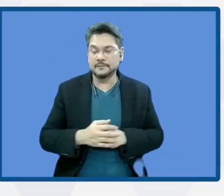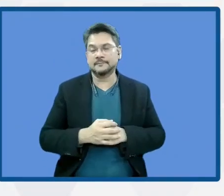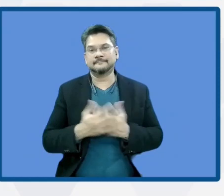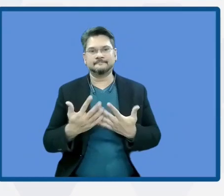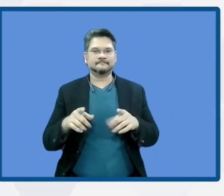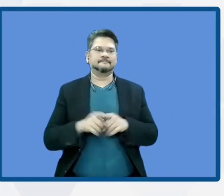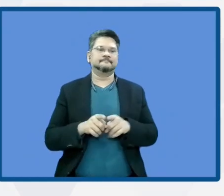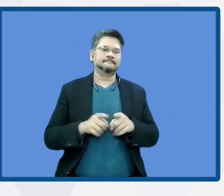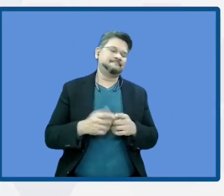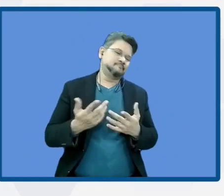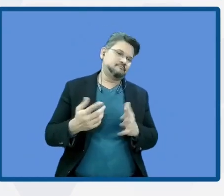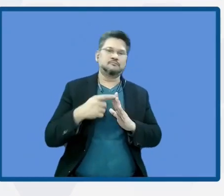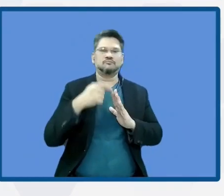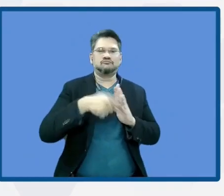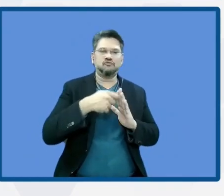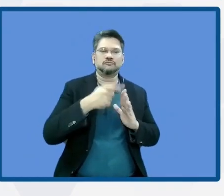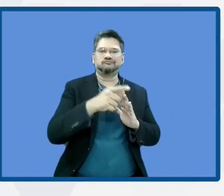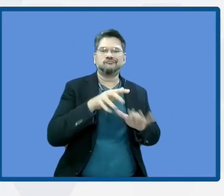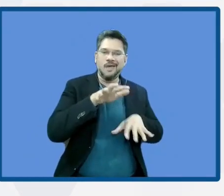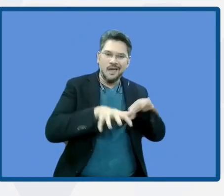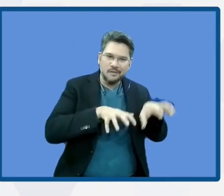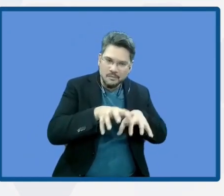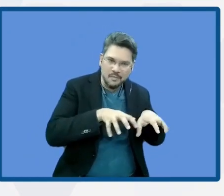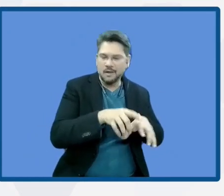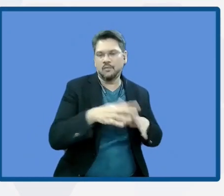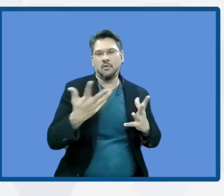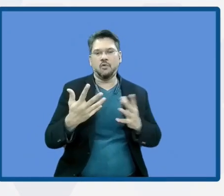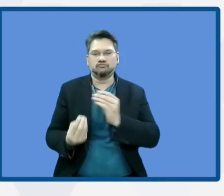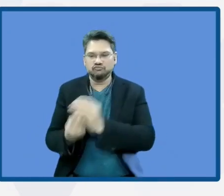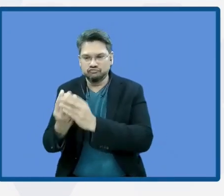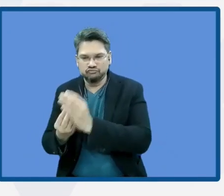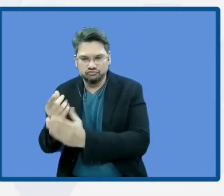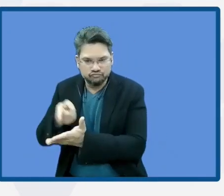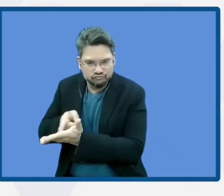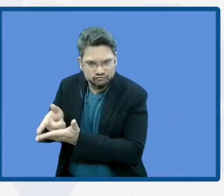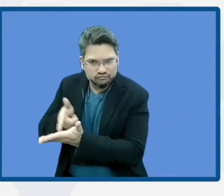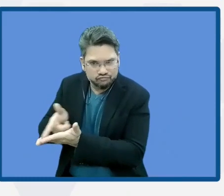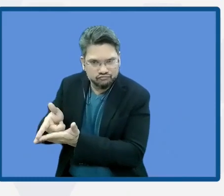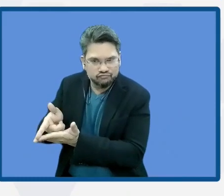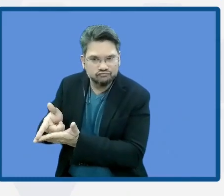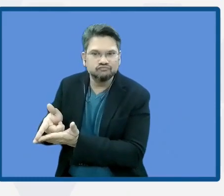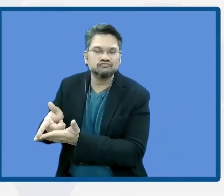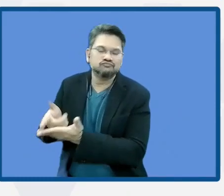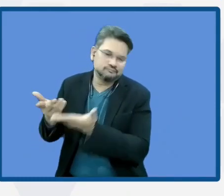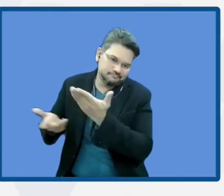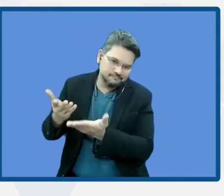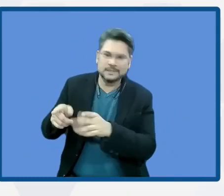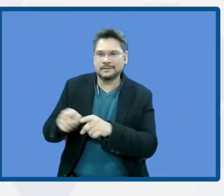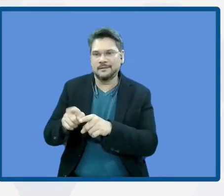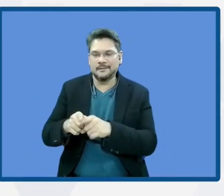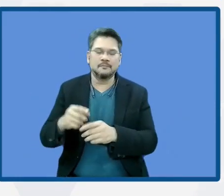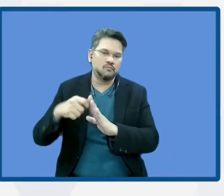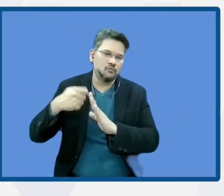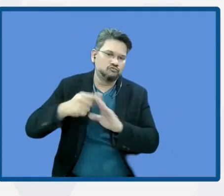agriculture. And we also have that with Colombia so they can see